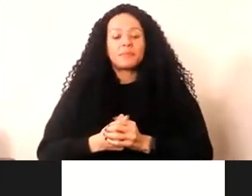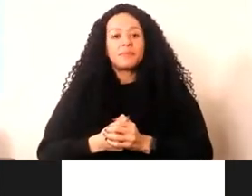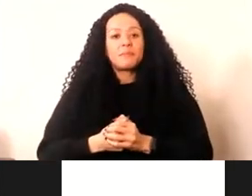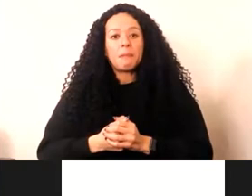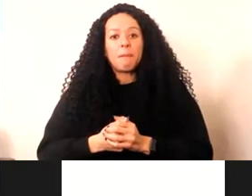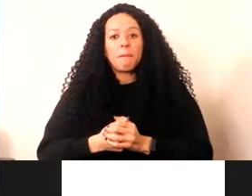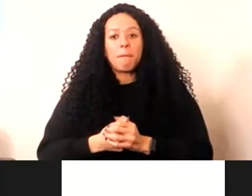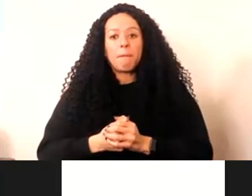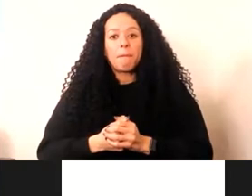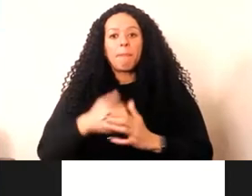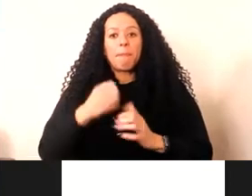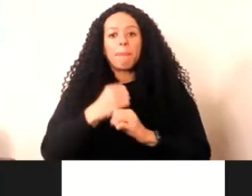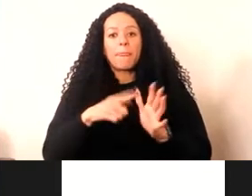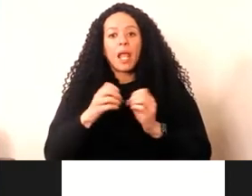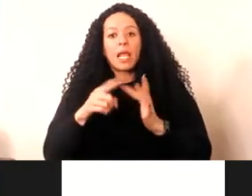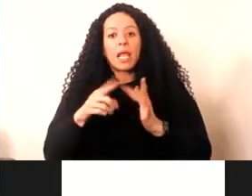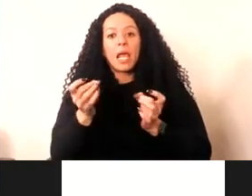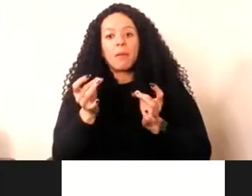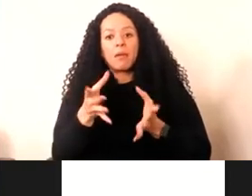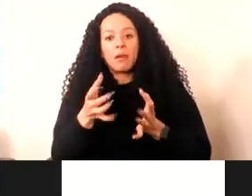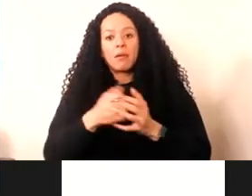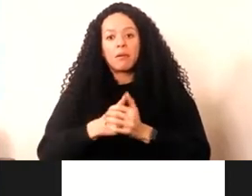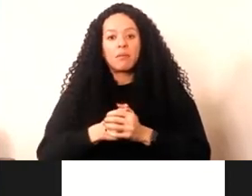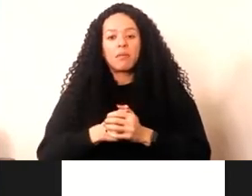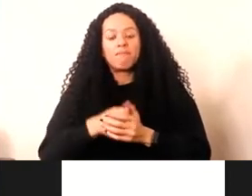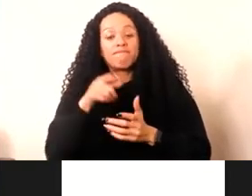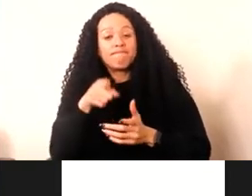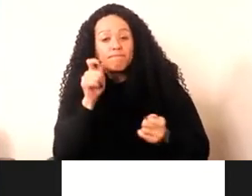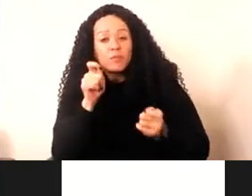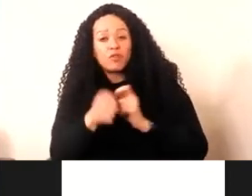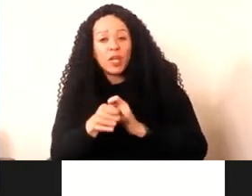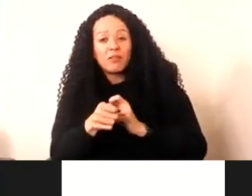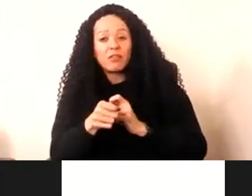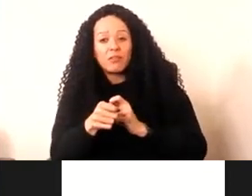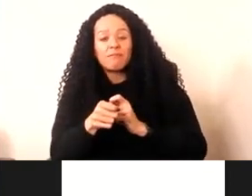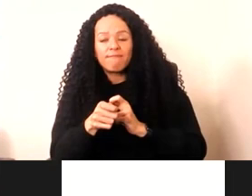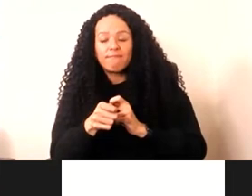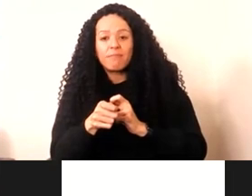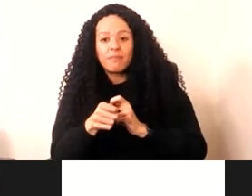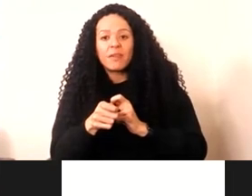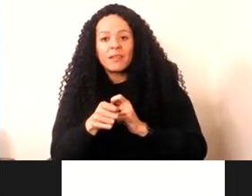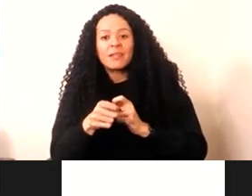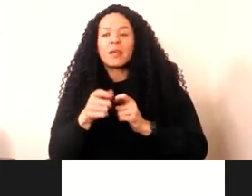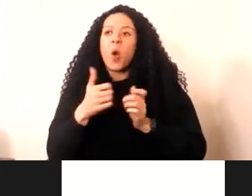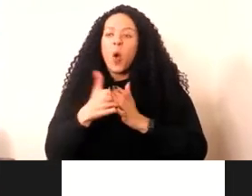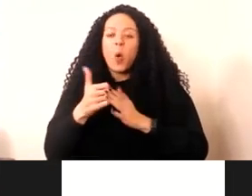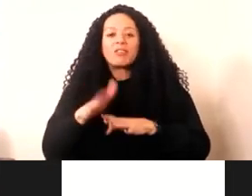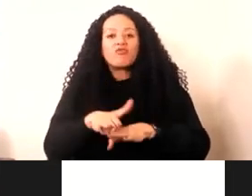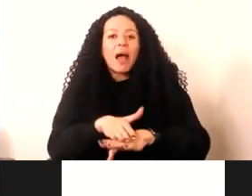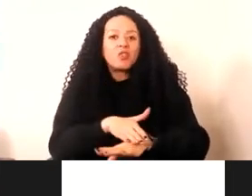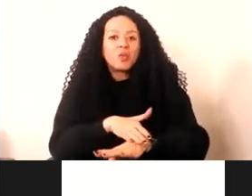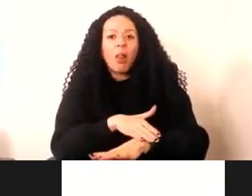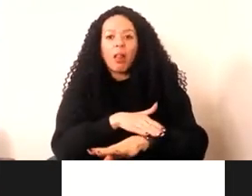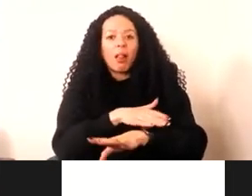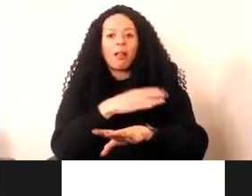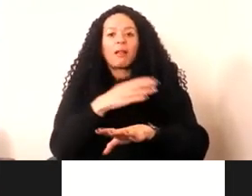Yeah, maybe I can just add that these changes tend to be always gradual and never from